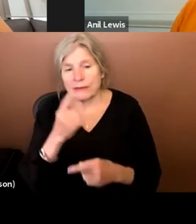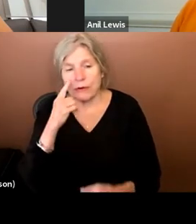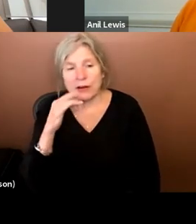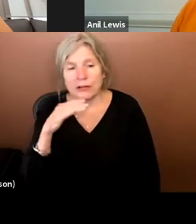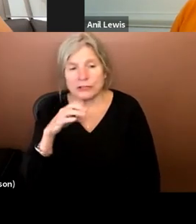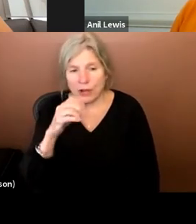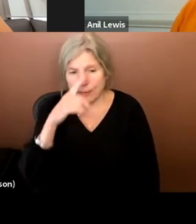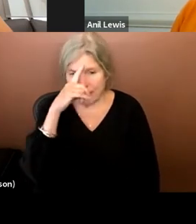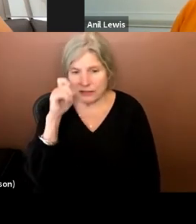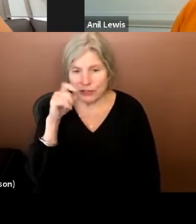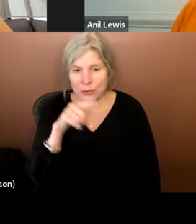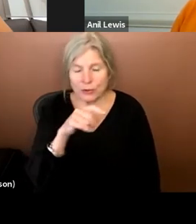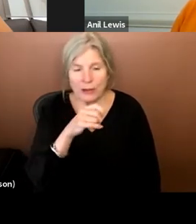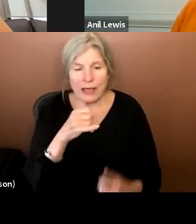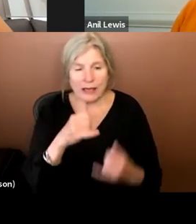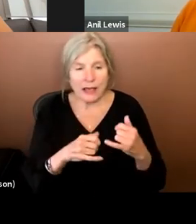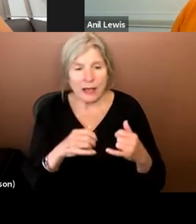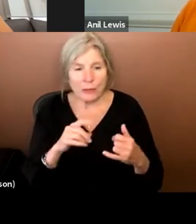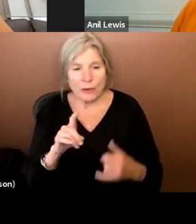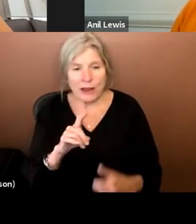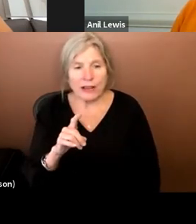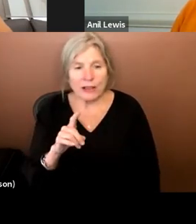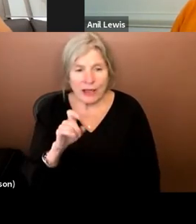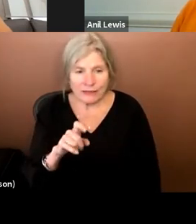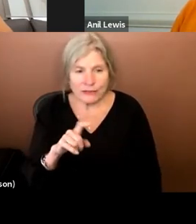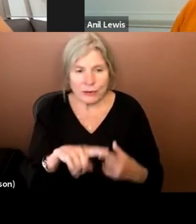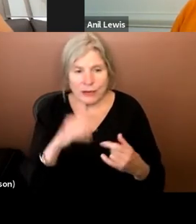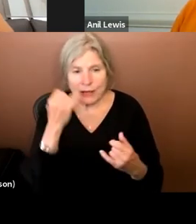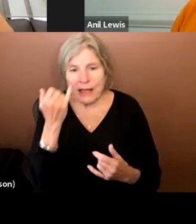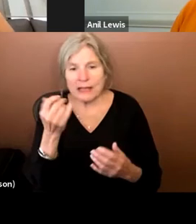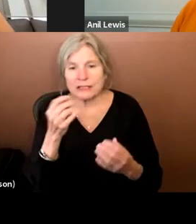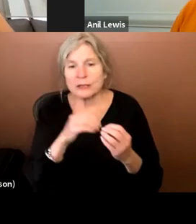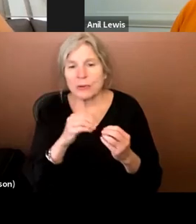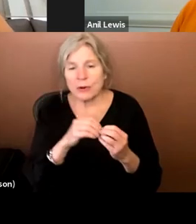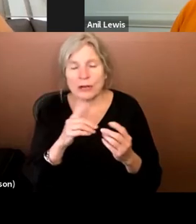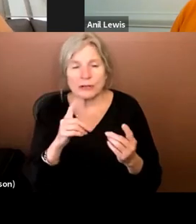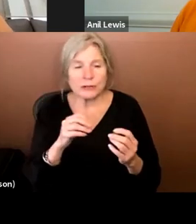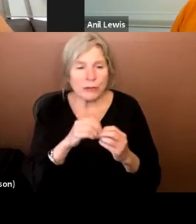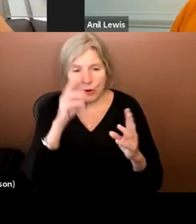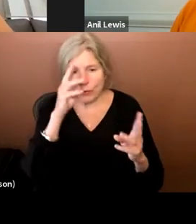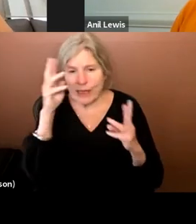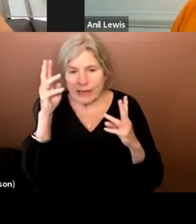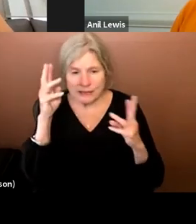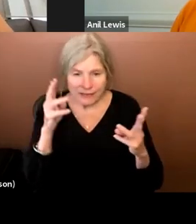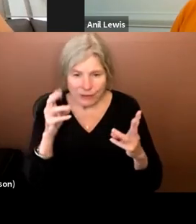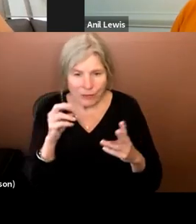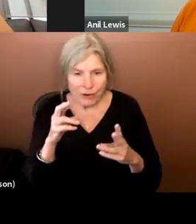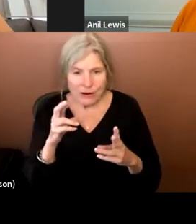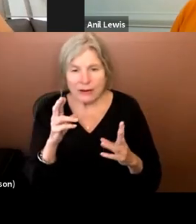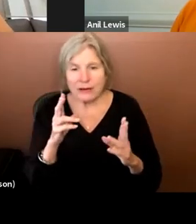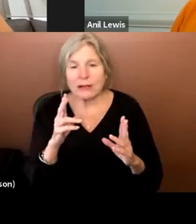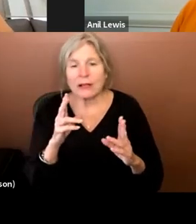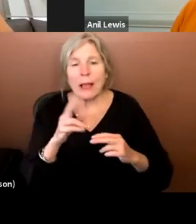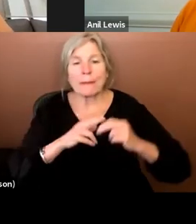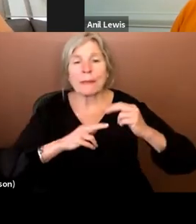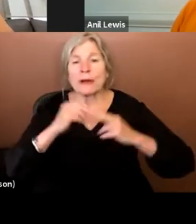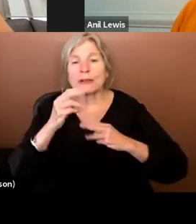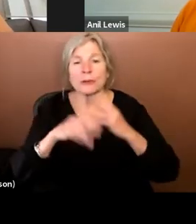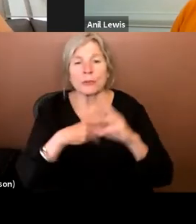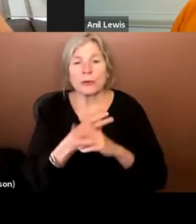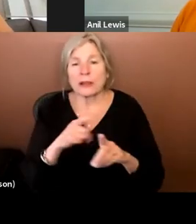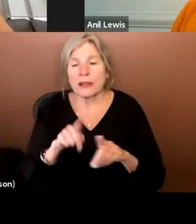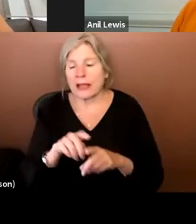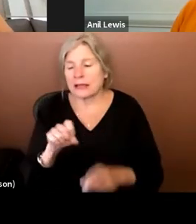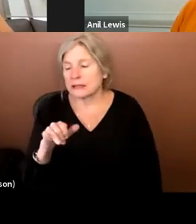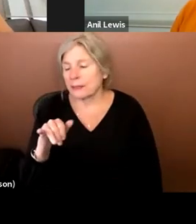you do end up in those areas where you have to imagine more, do more creativity or, or build those worlds. Like Sabine was saying,